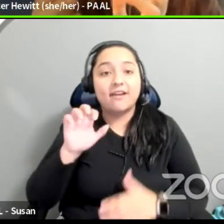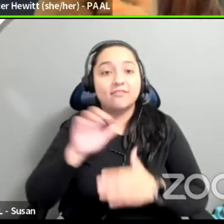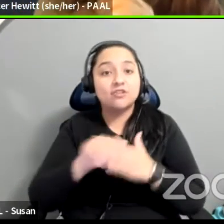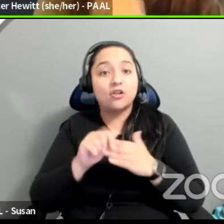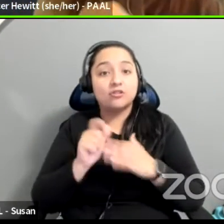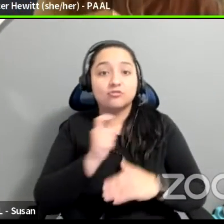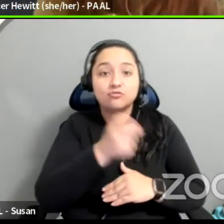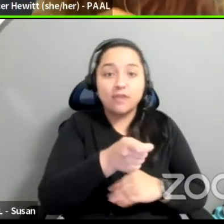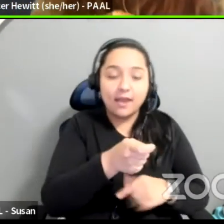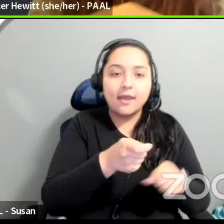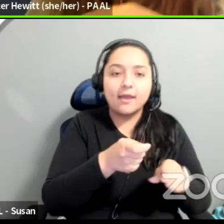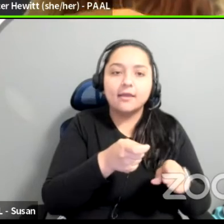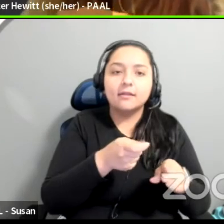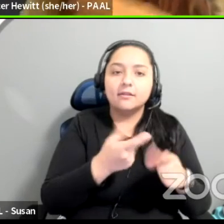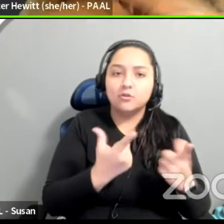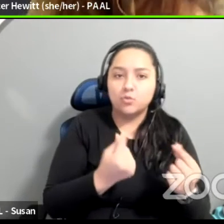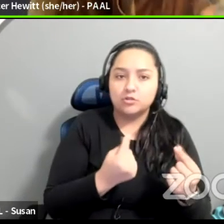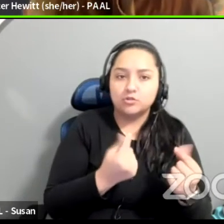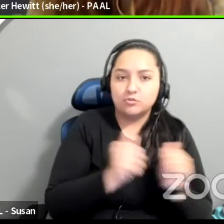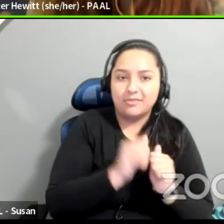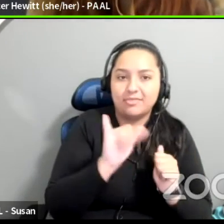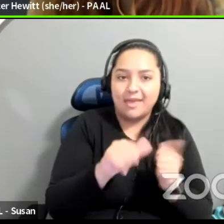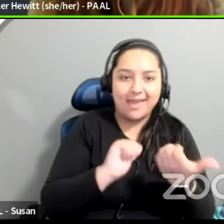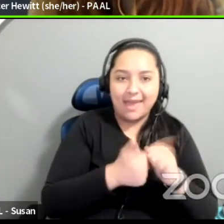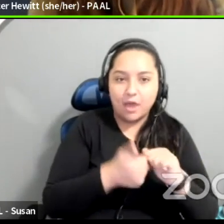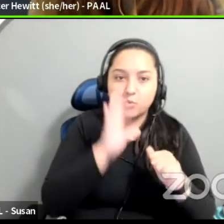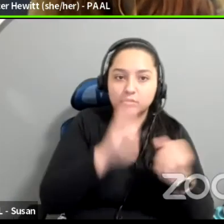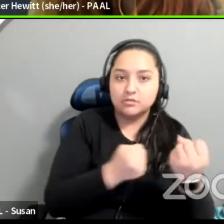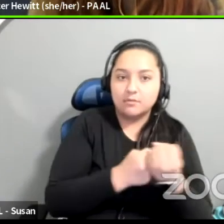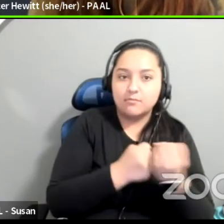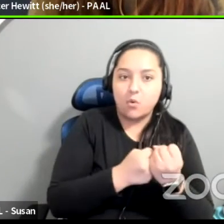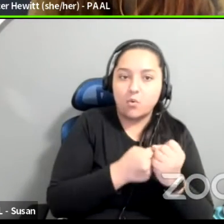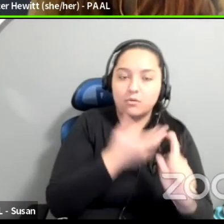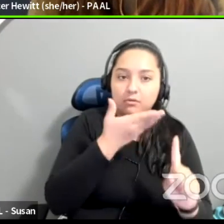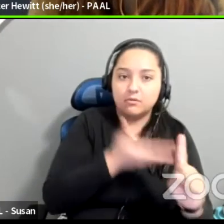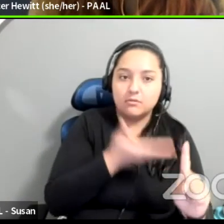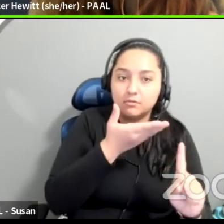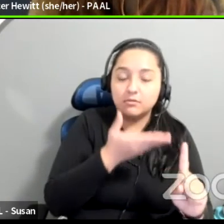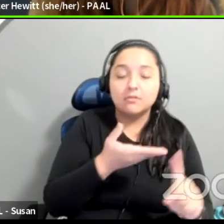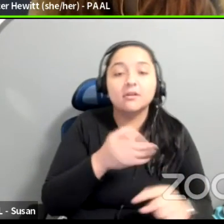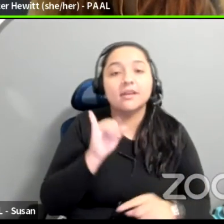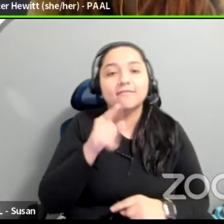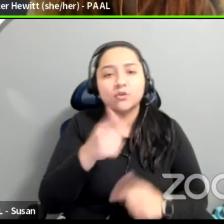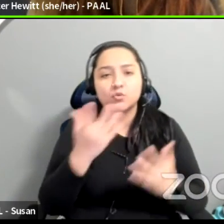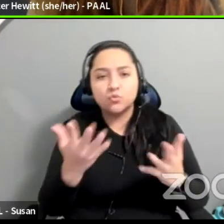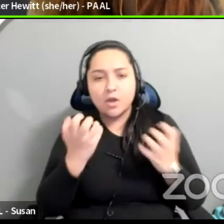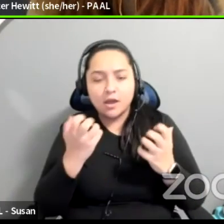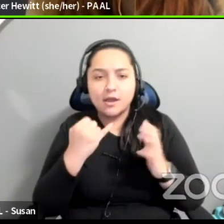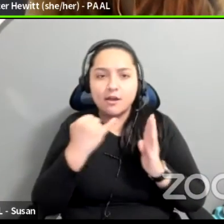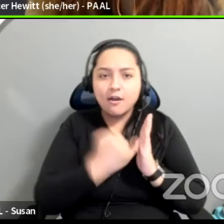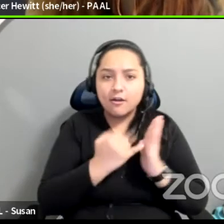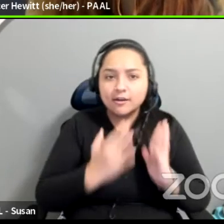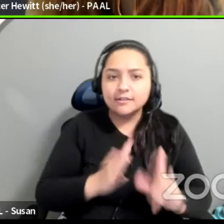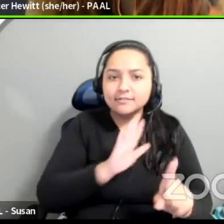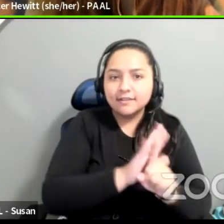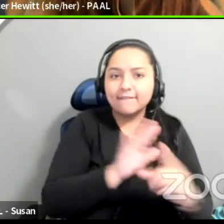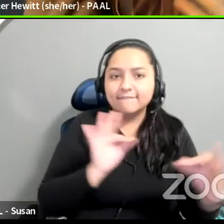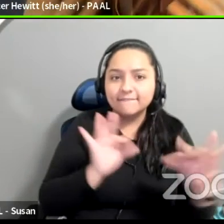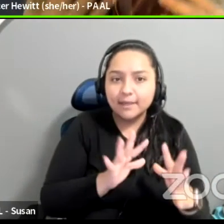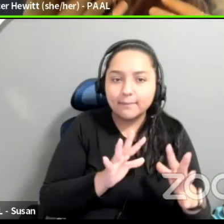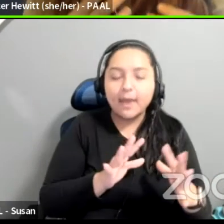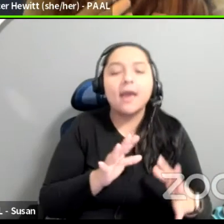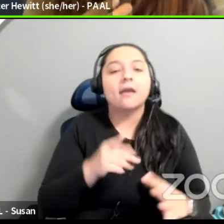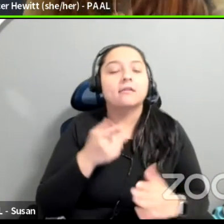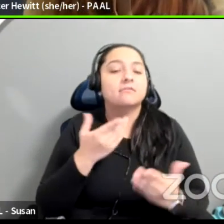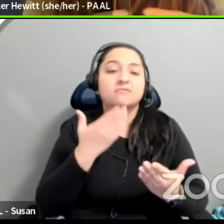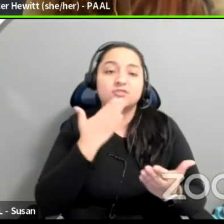that support you? In, if you are looking for artists insight and artists feedback, that is a great link to read, so that I